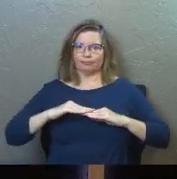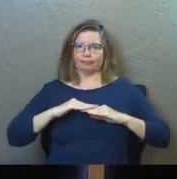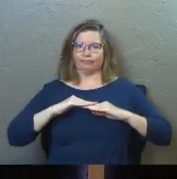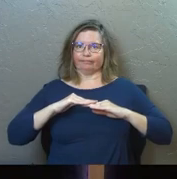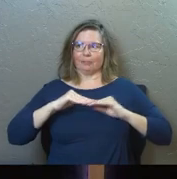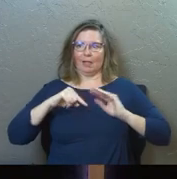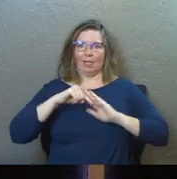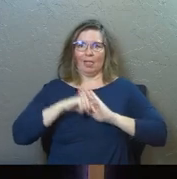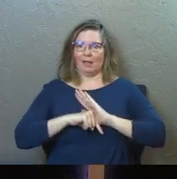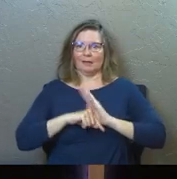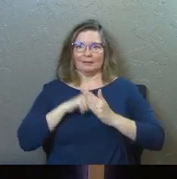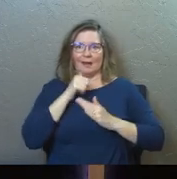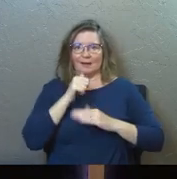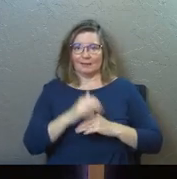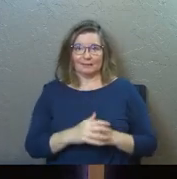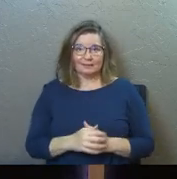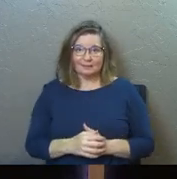spot.